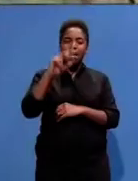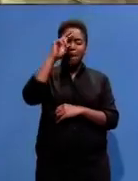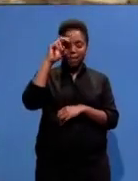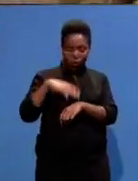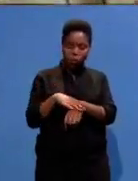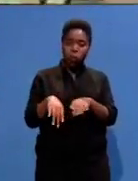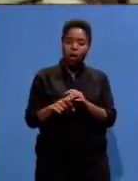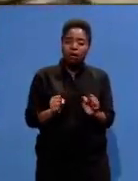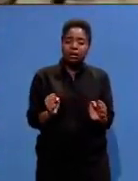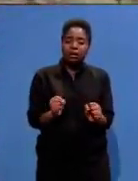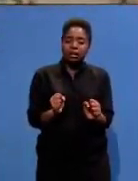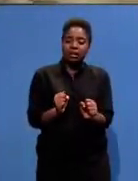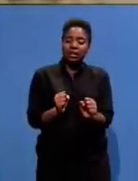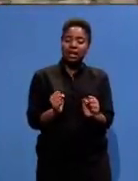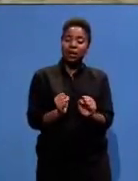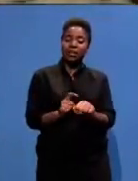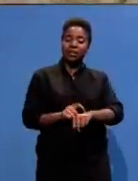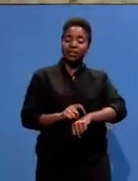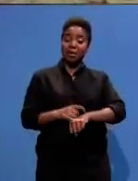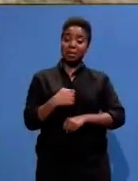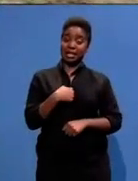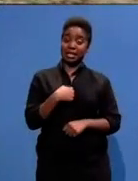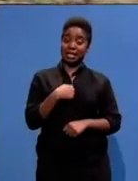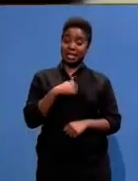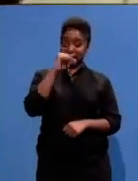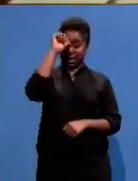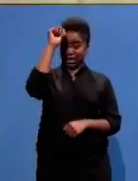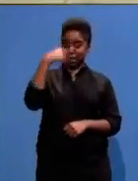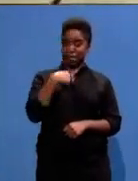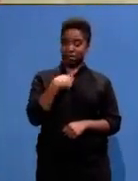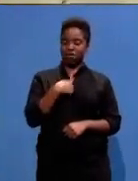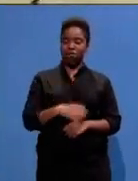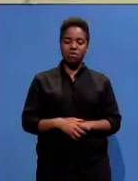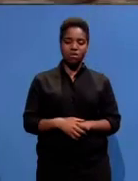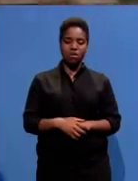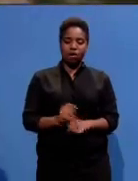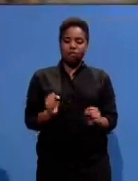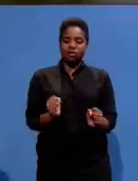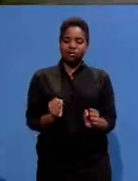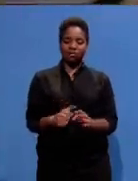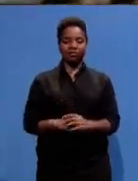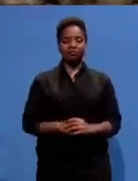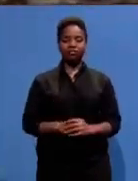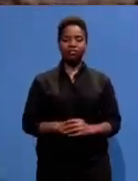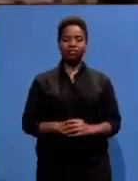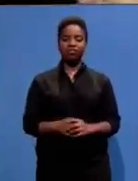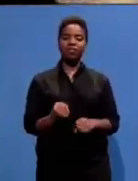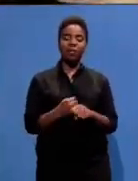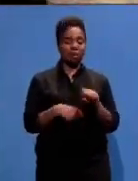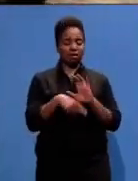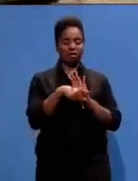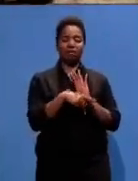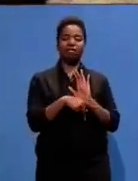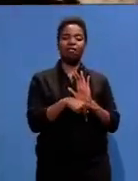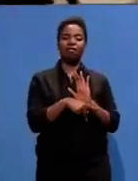I, being an Indian, given long trousers. The policy was meant to belittle black African